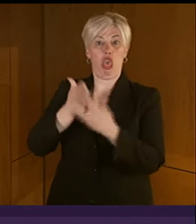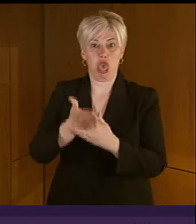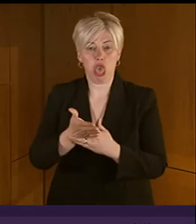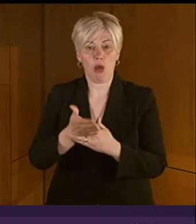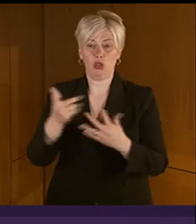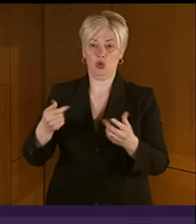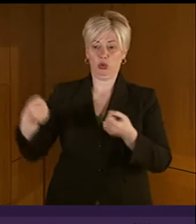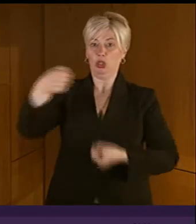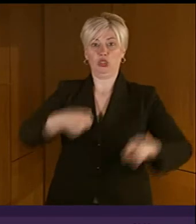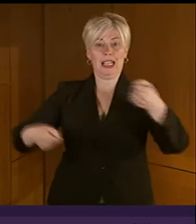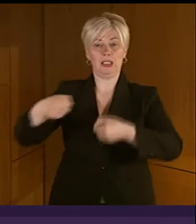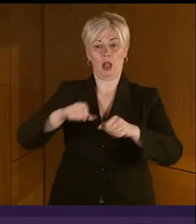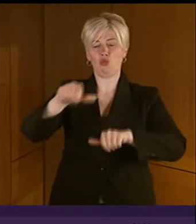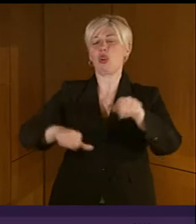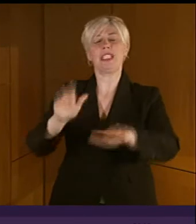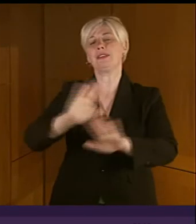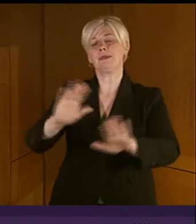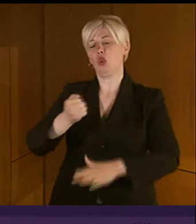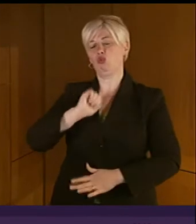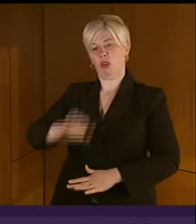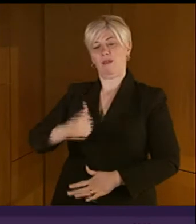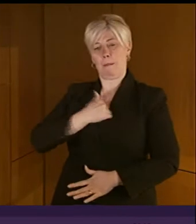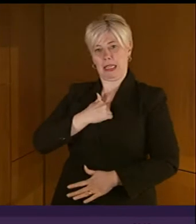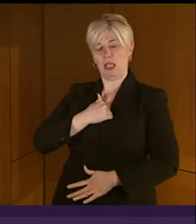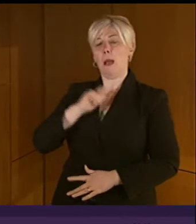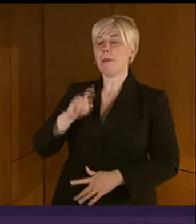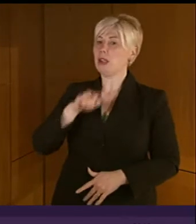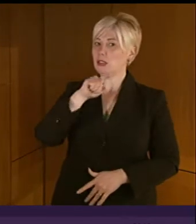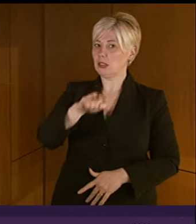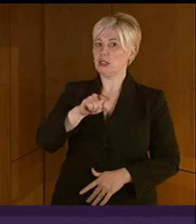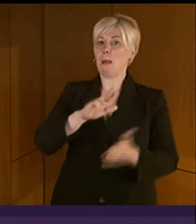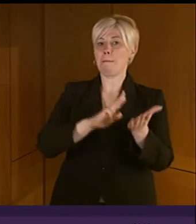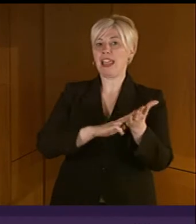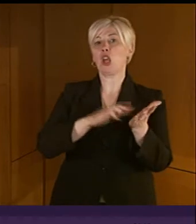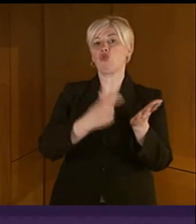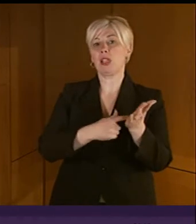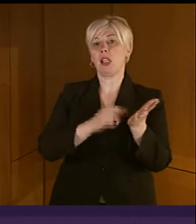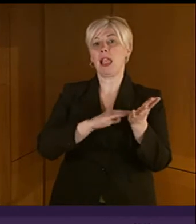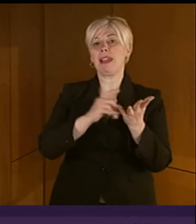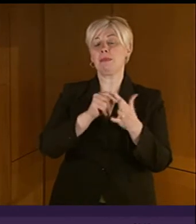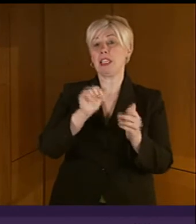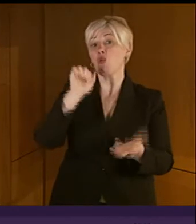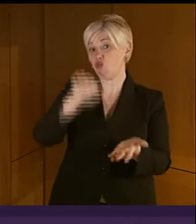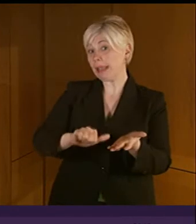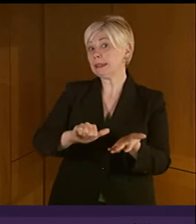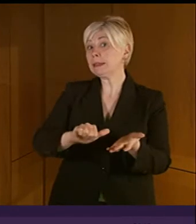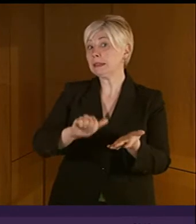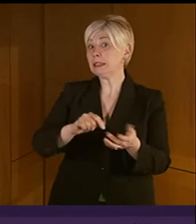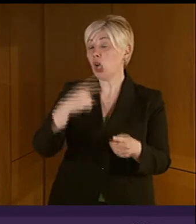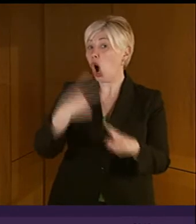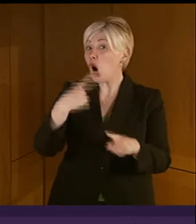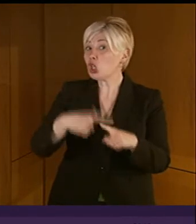process, but I think Mr Russell is absolutely right to urge an urgent and